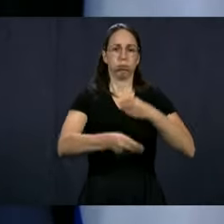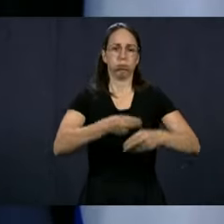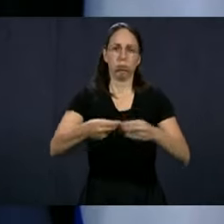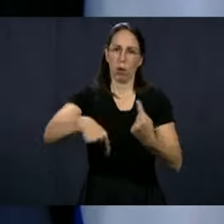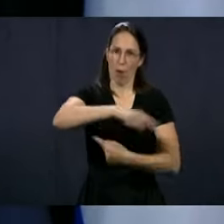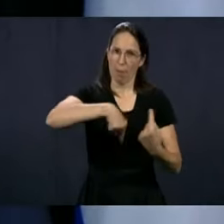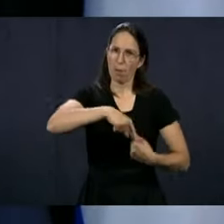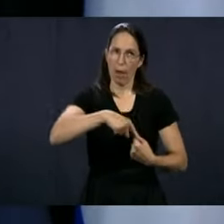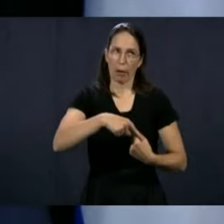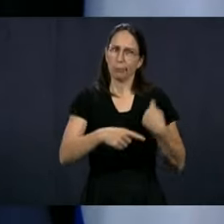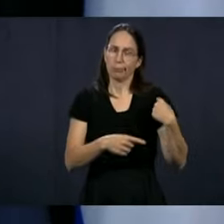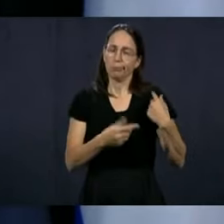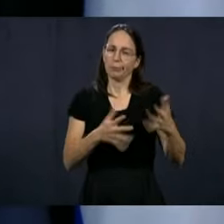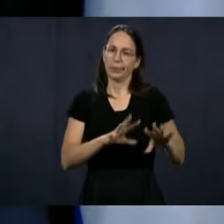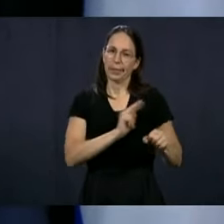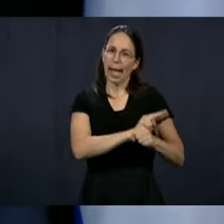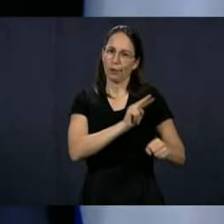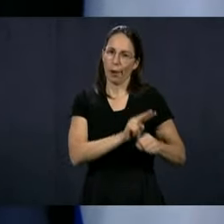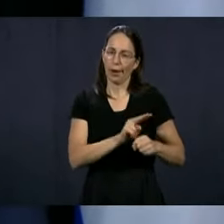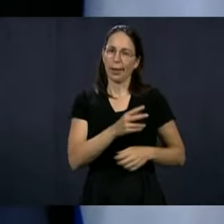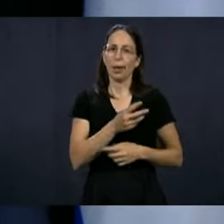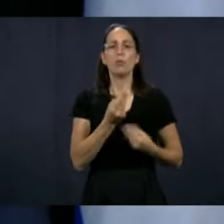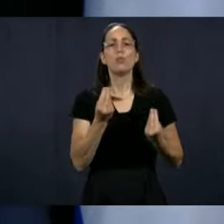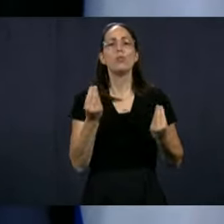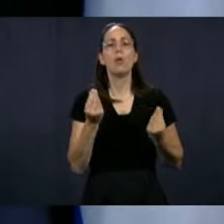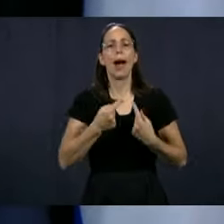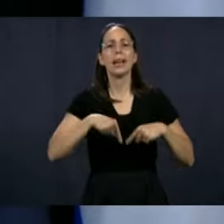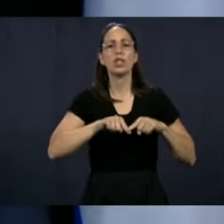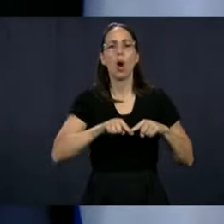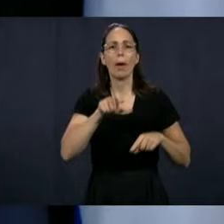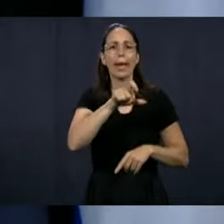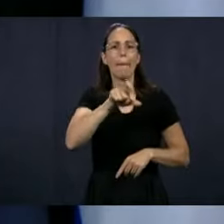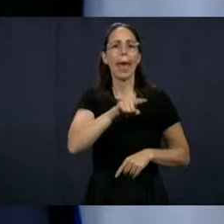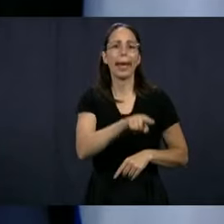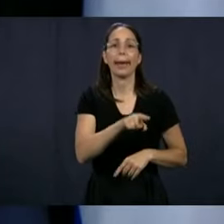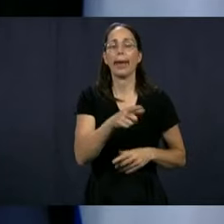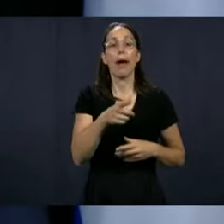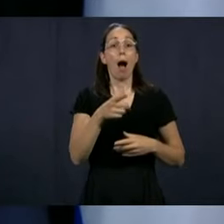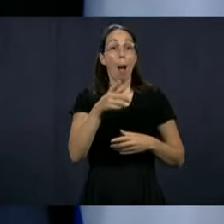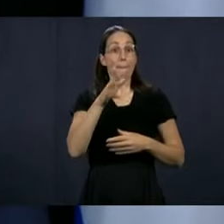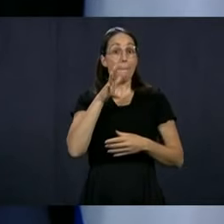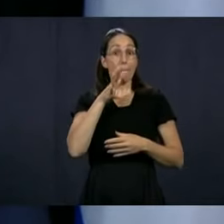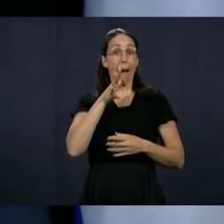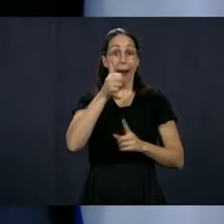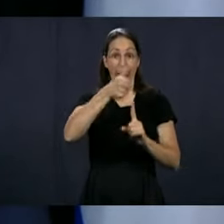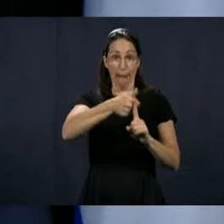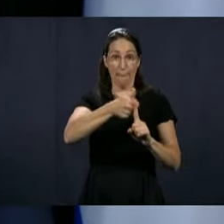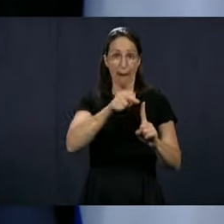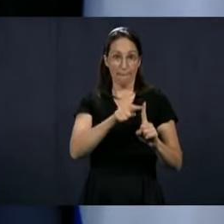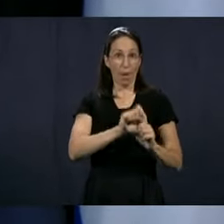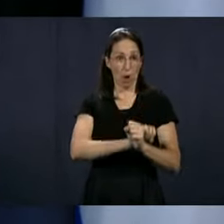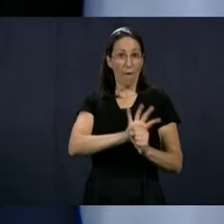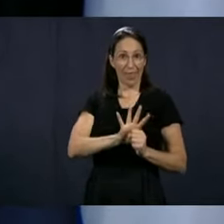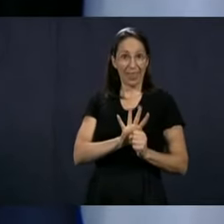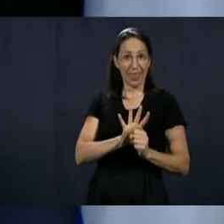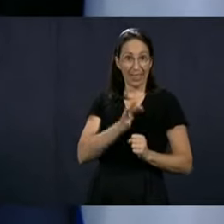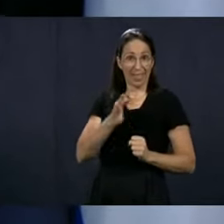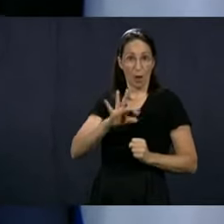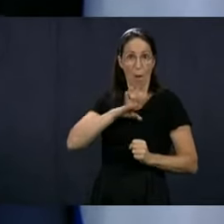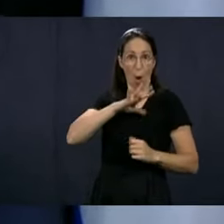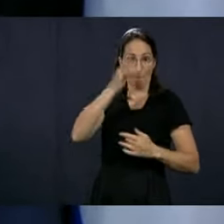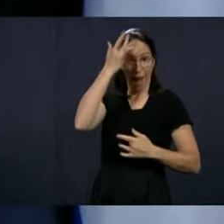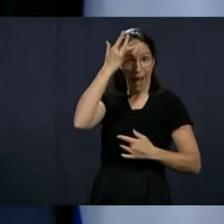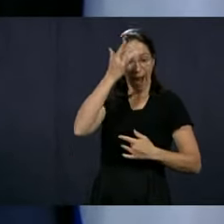community transmission. And it happened lately in a daycare in the Quebec region. A mother had COVID